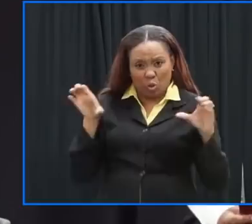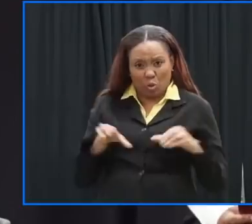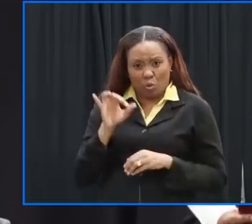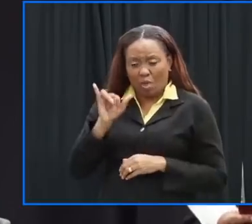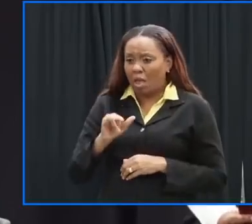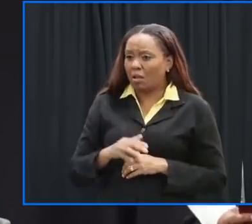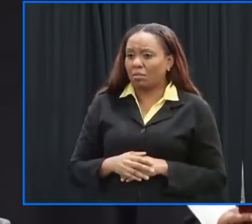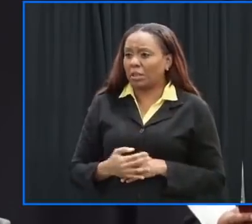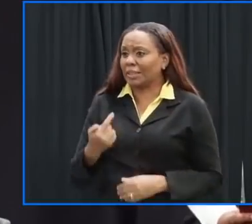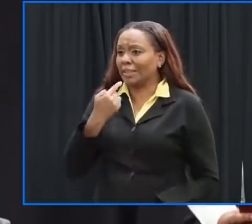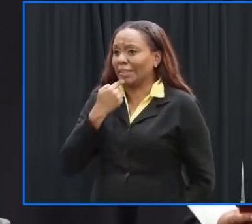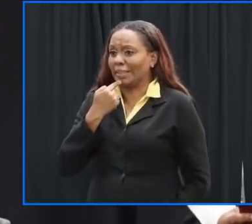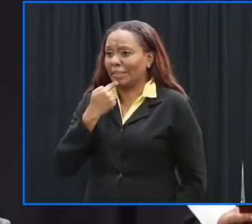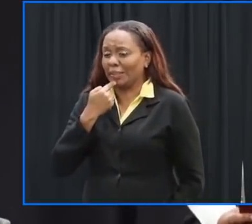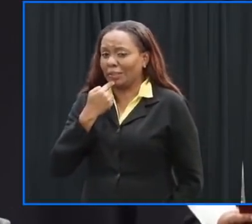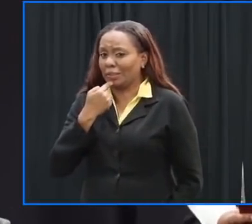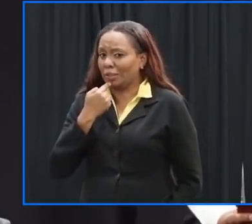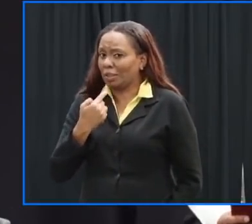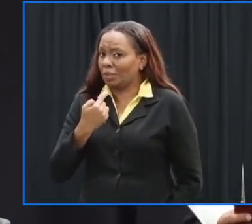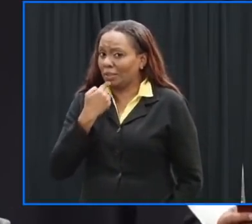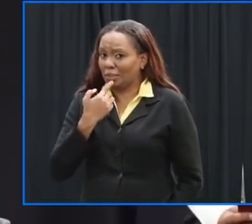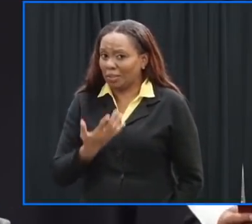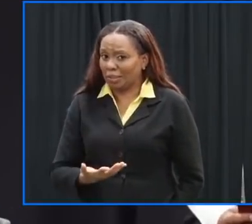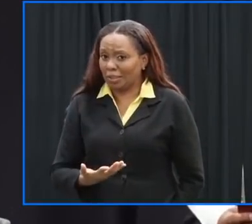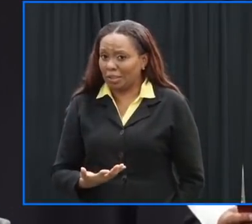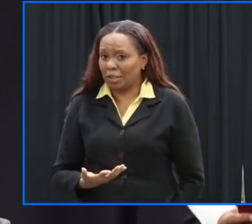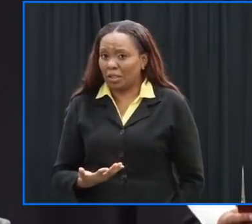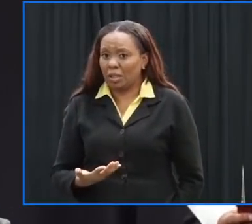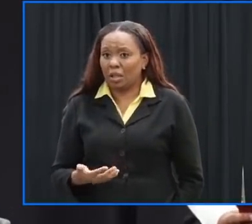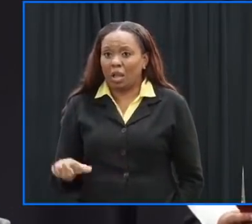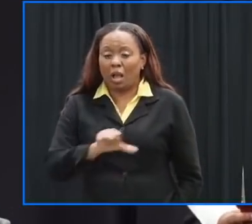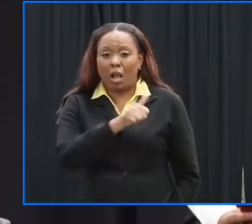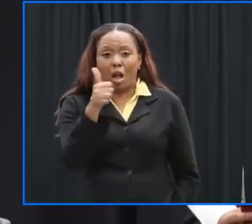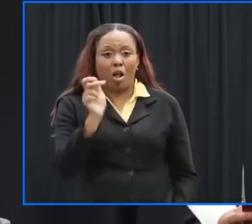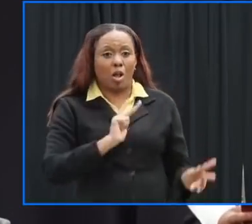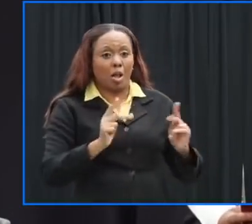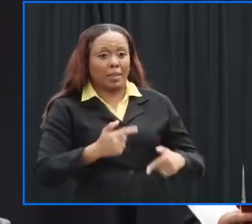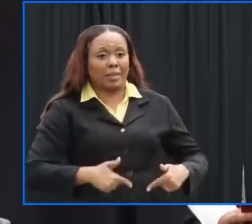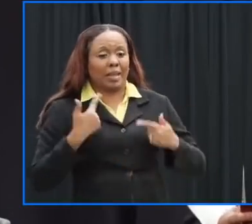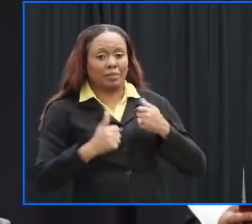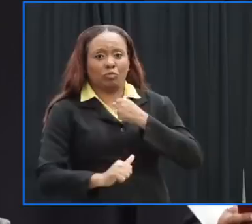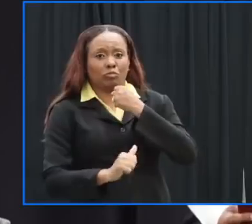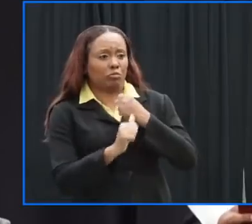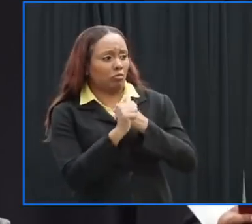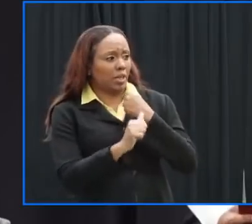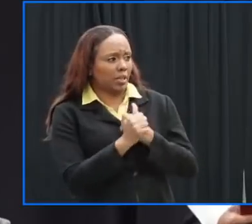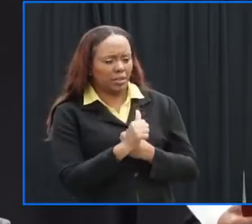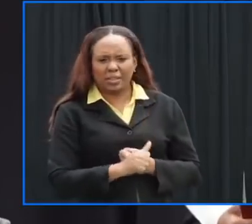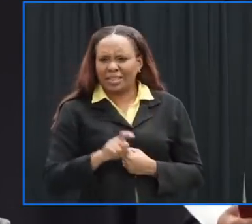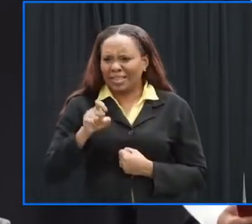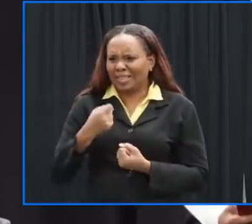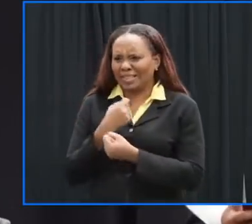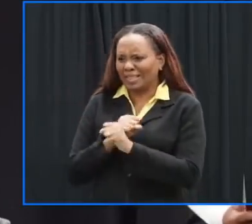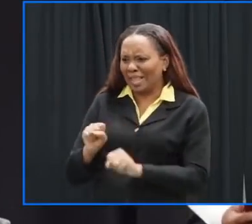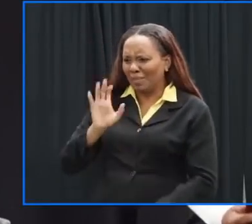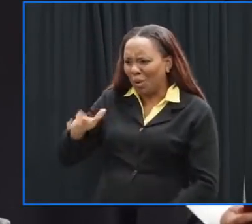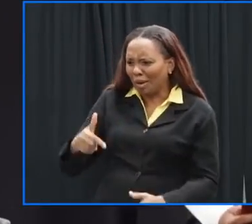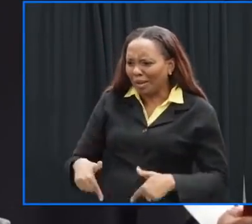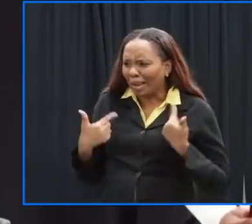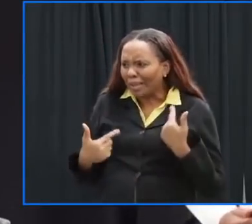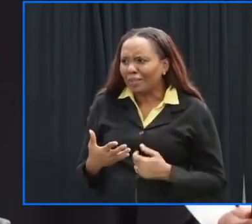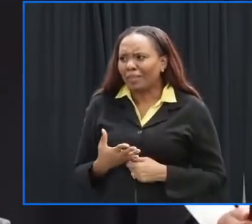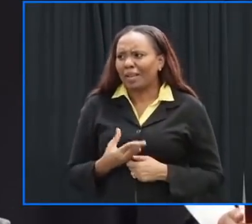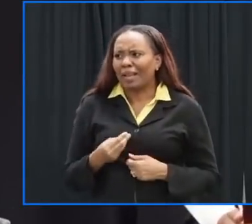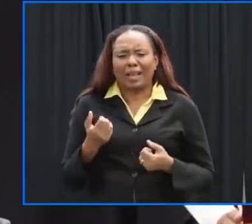consequences because you are placing other people's lives at risk to save yours or to